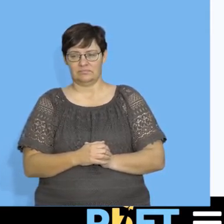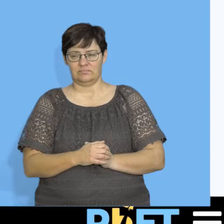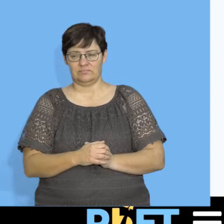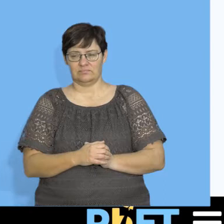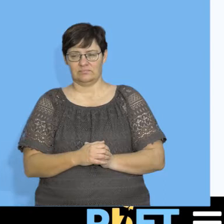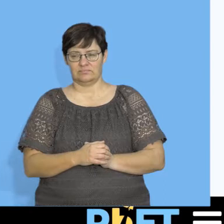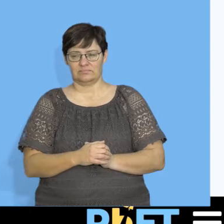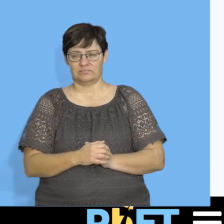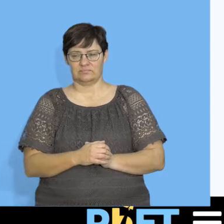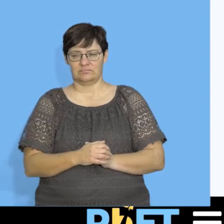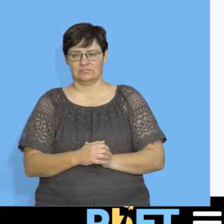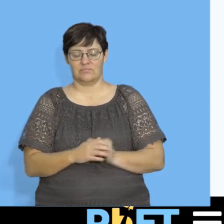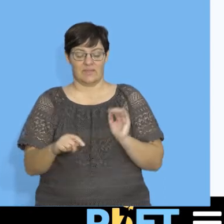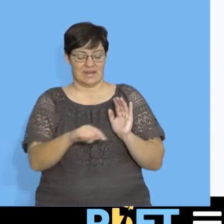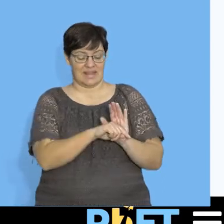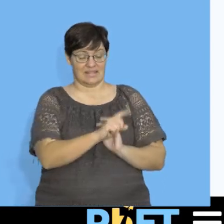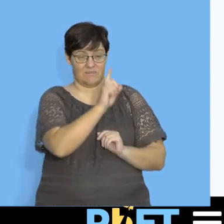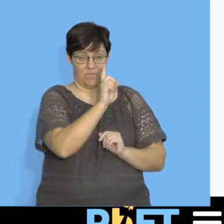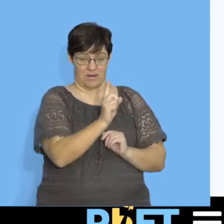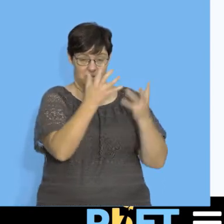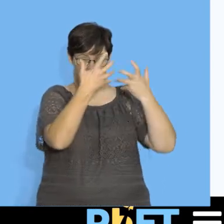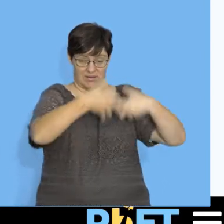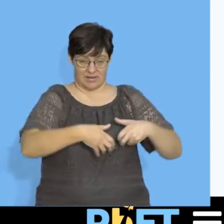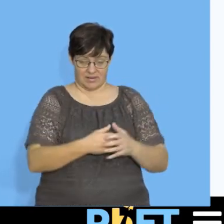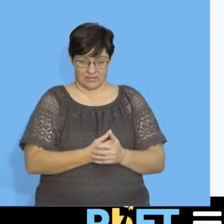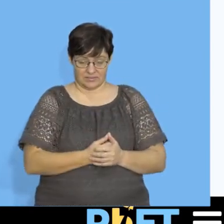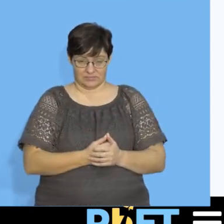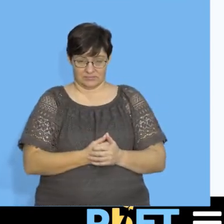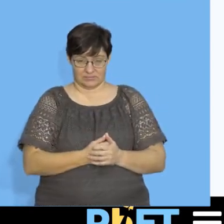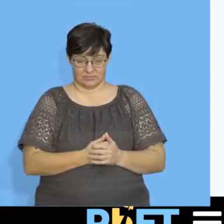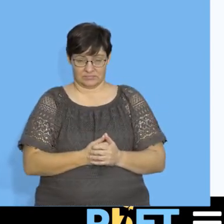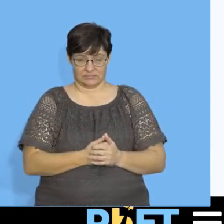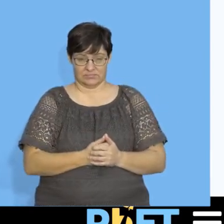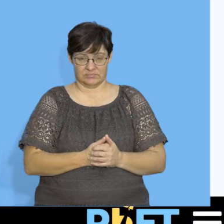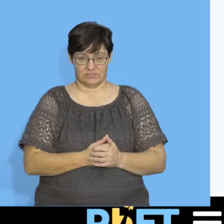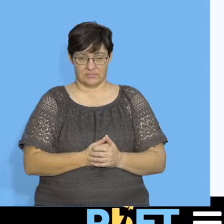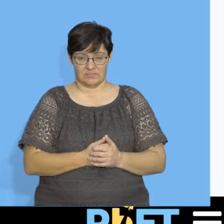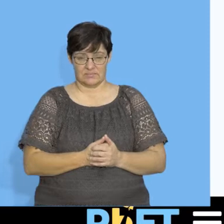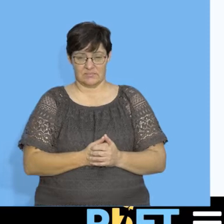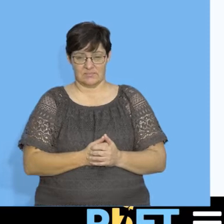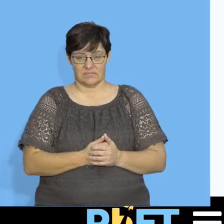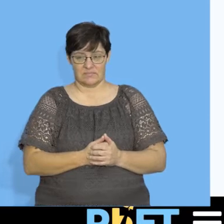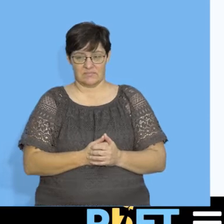So, here what I'd like us to do. We have negative 1 correlation. There is a line with negative 1 correlation.